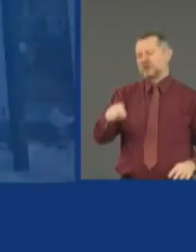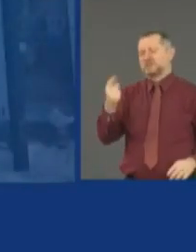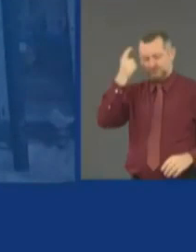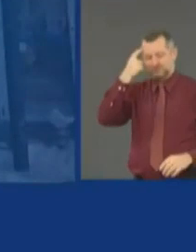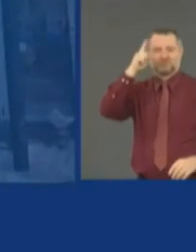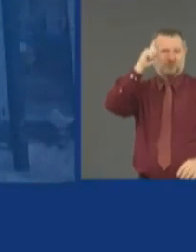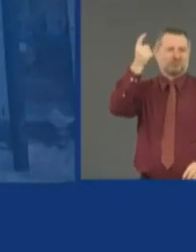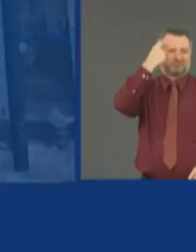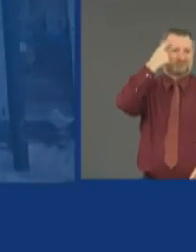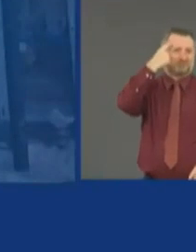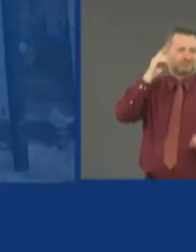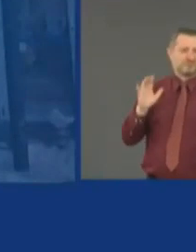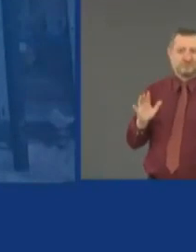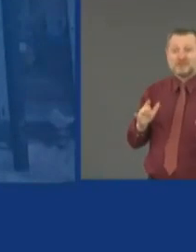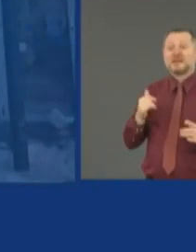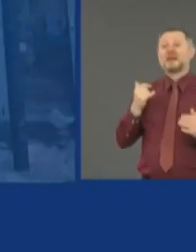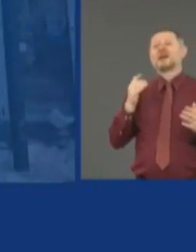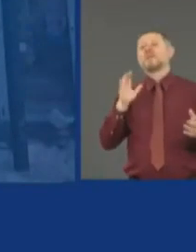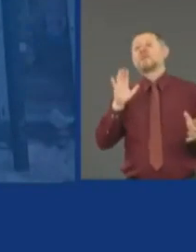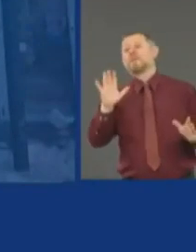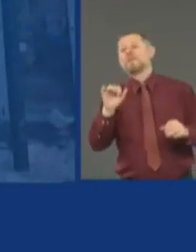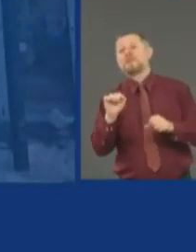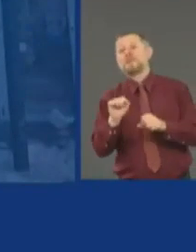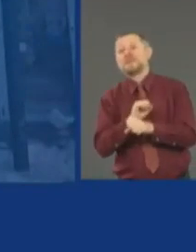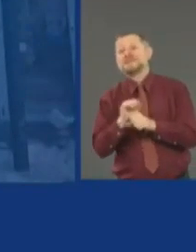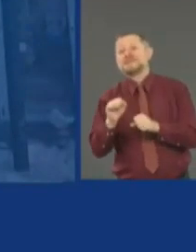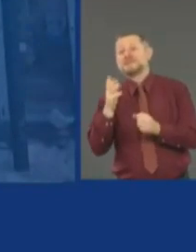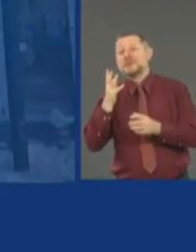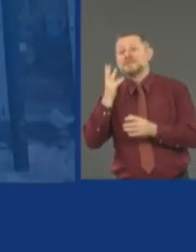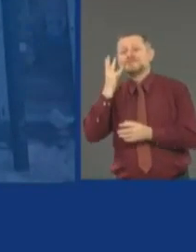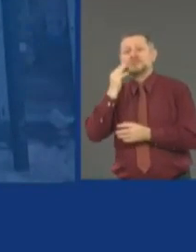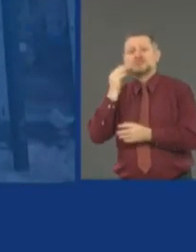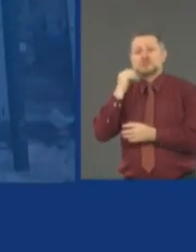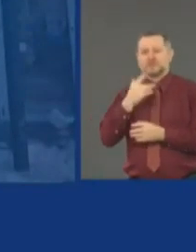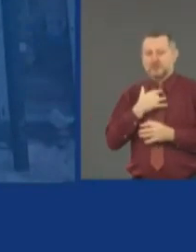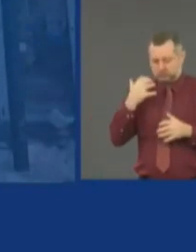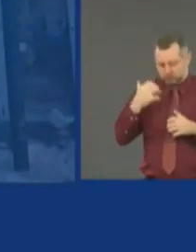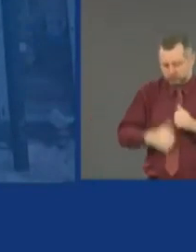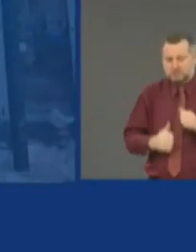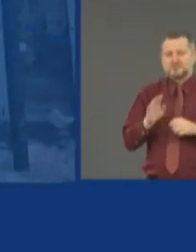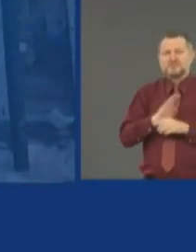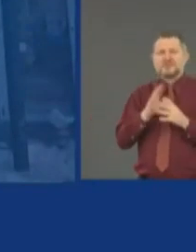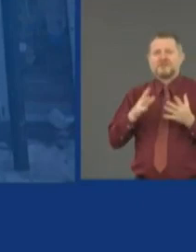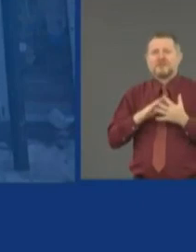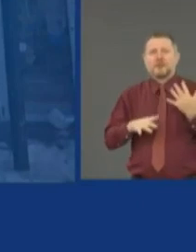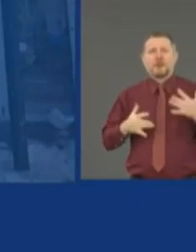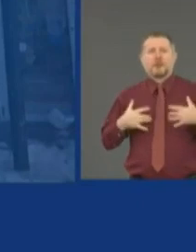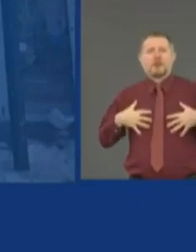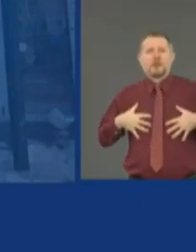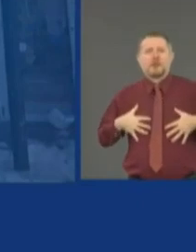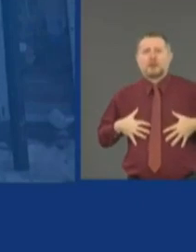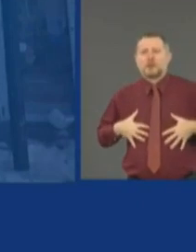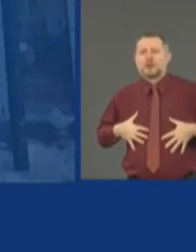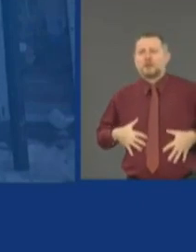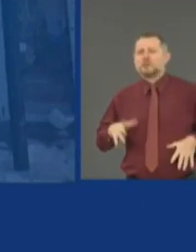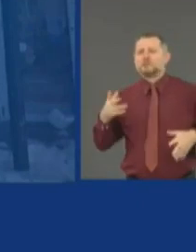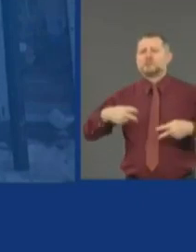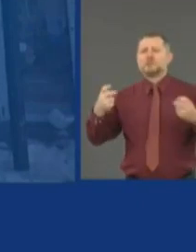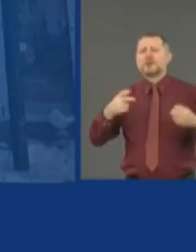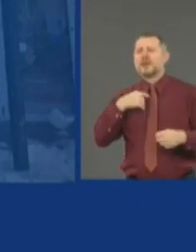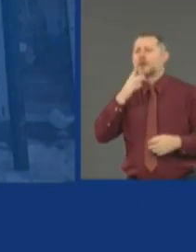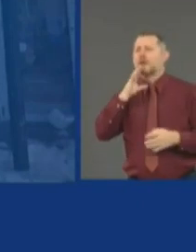The businesses that were looted. And look, the other reason why I'm saying to the district attorneys,